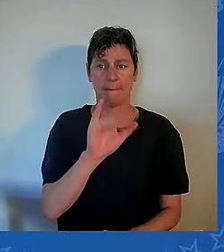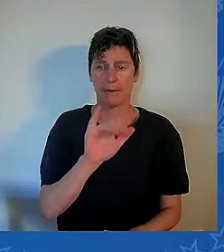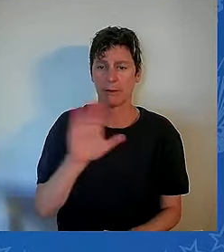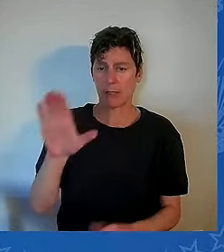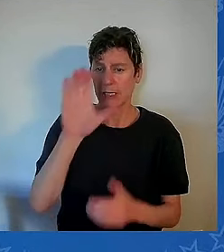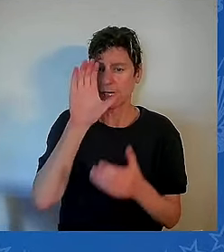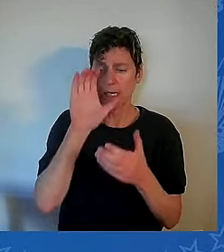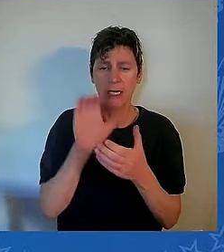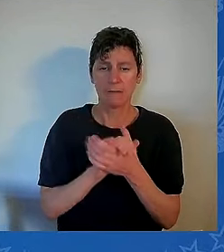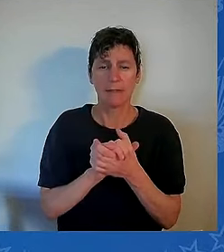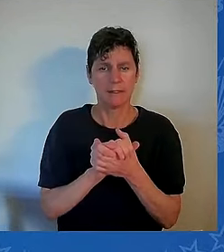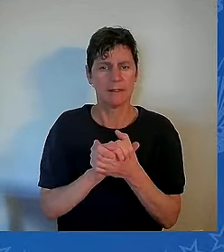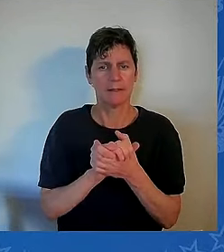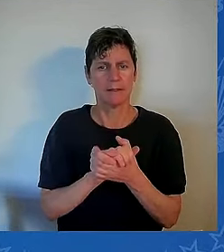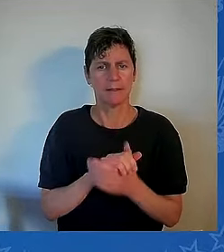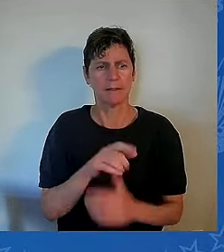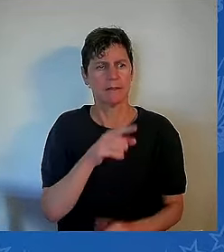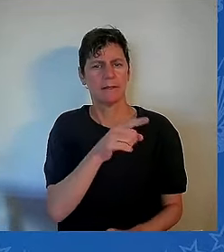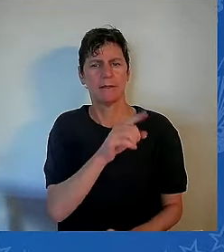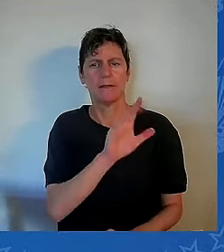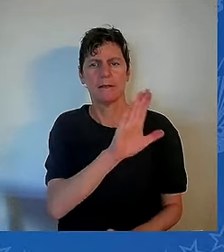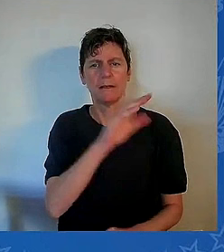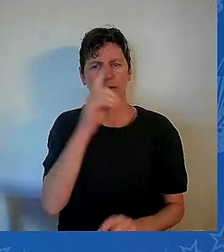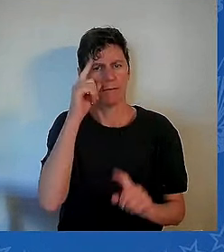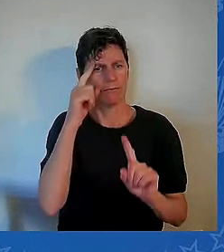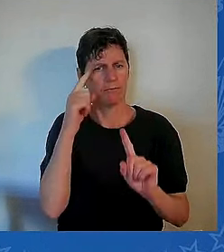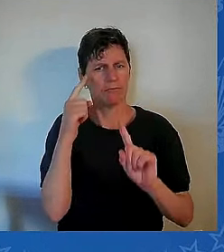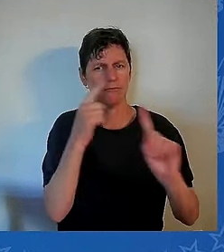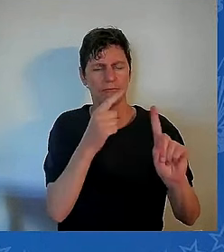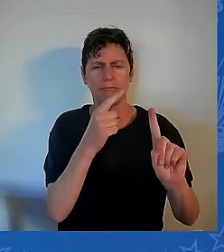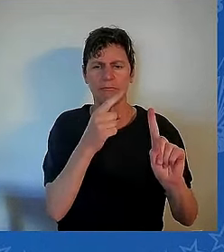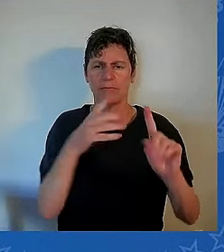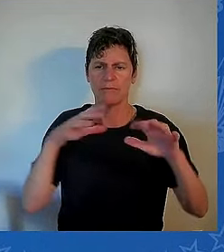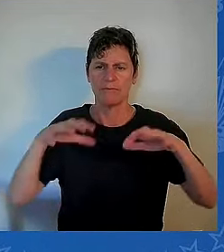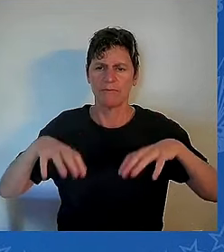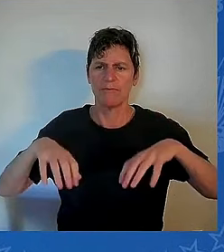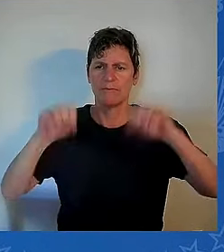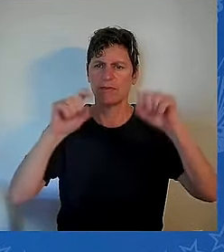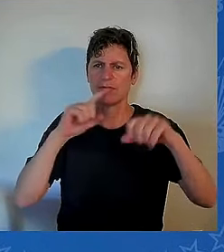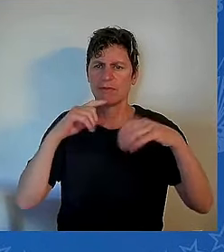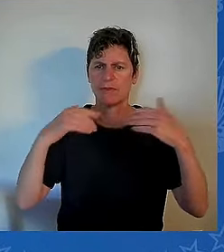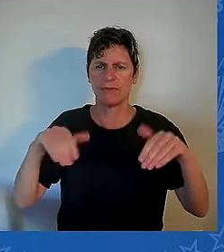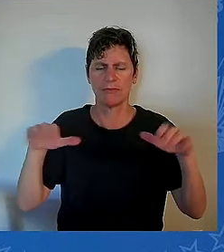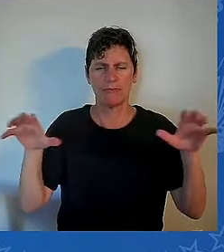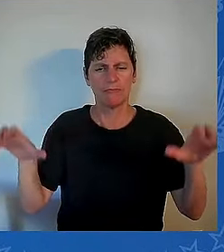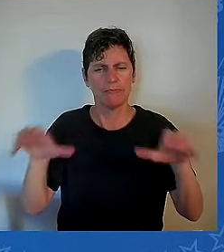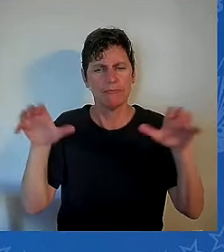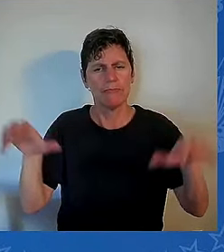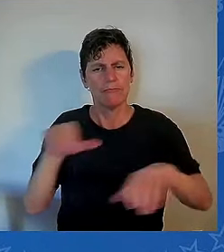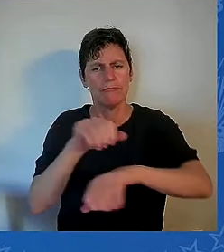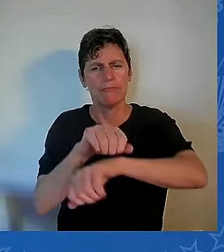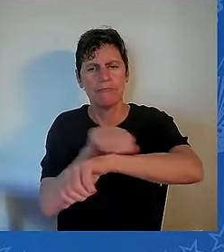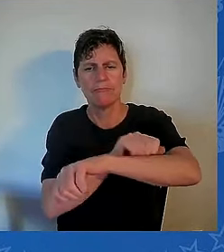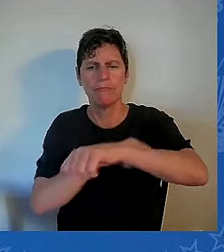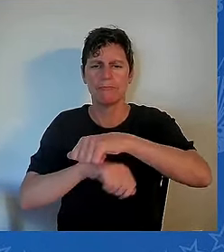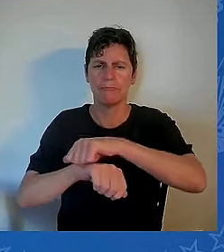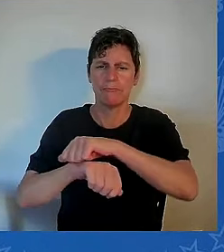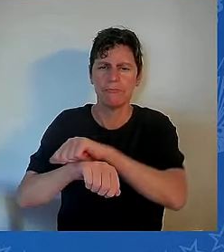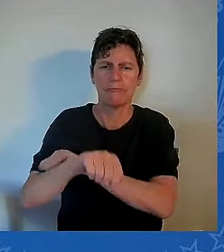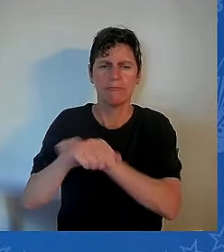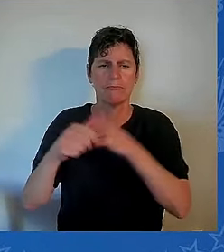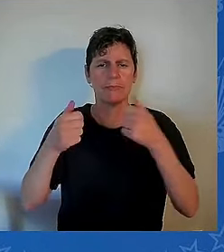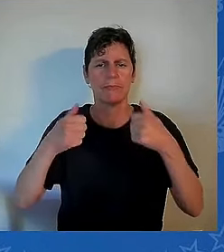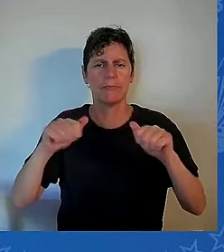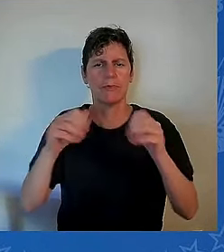Marging for civil rights, if you heard about today. Working on poverty at home, attempting to secure peace abroad and so much